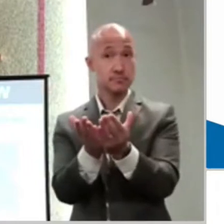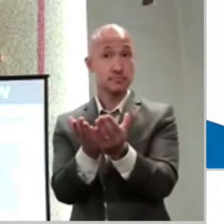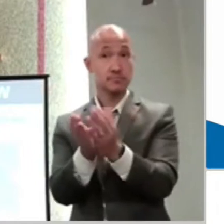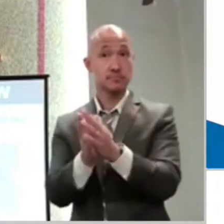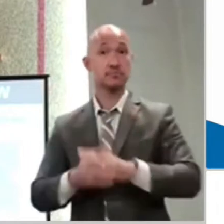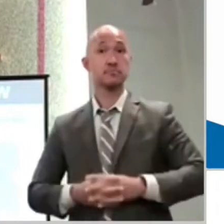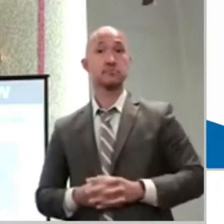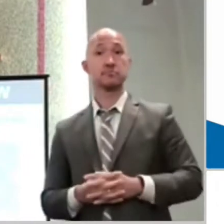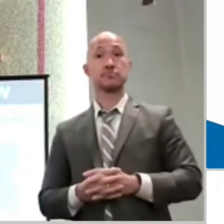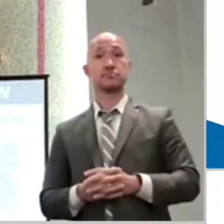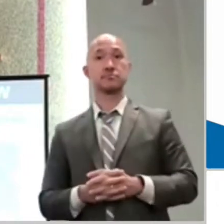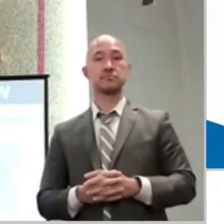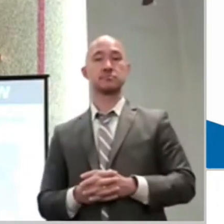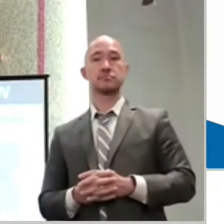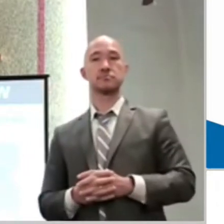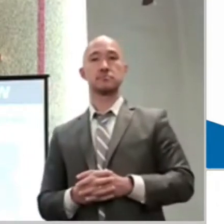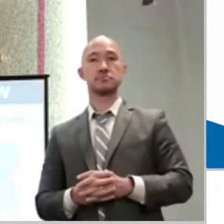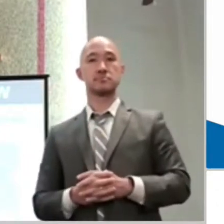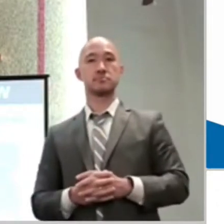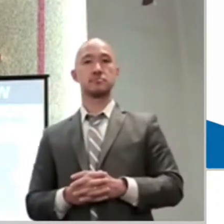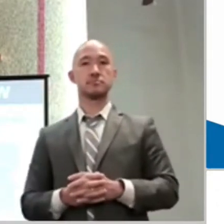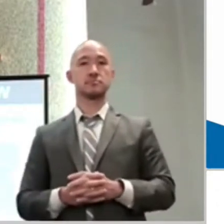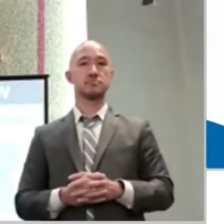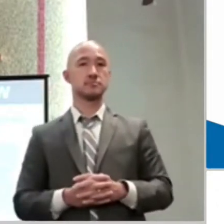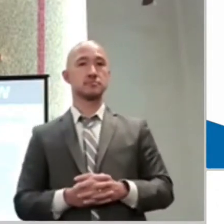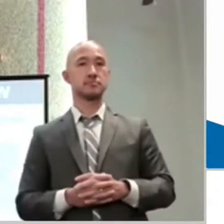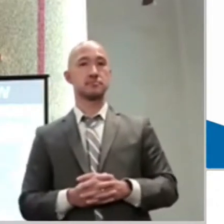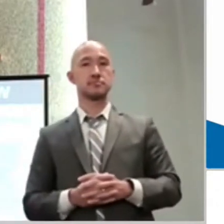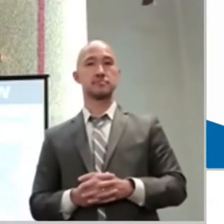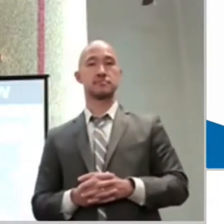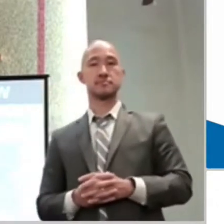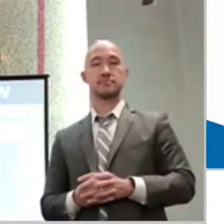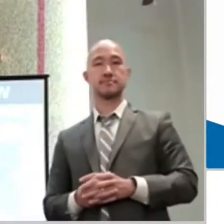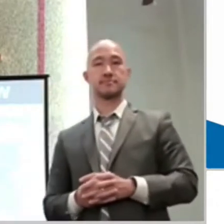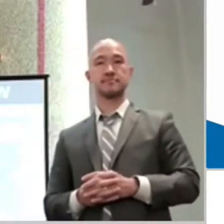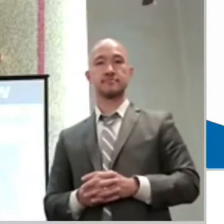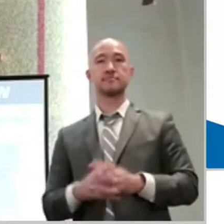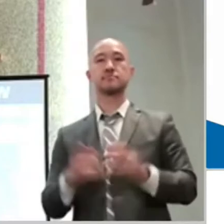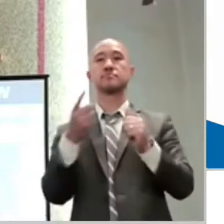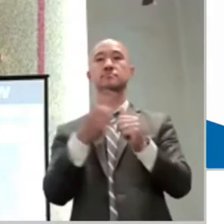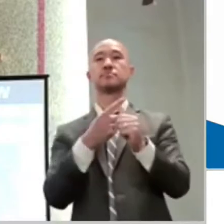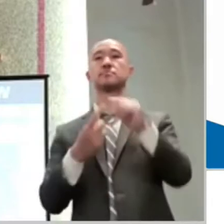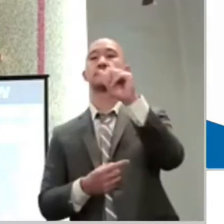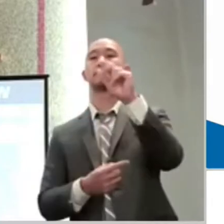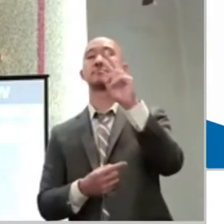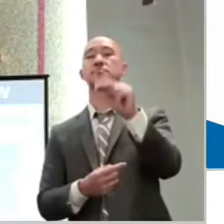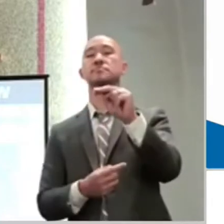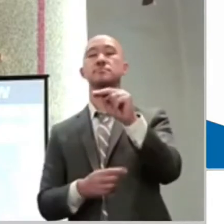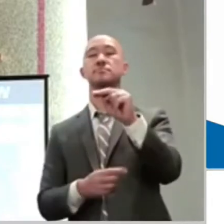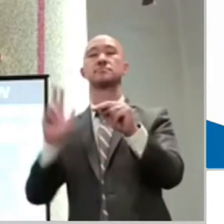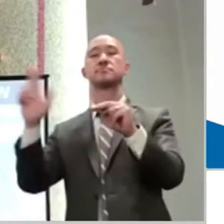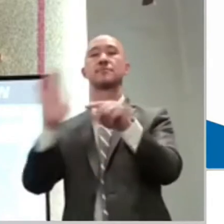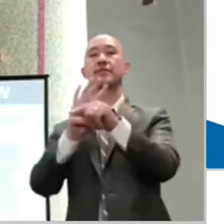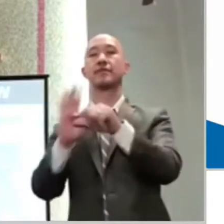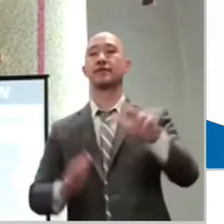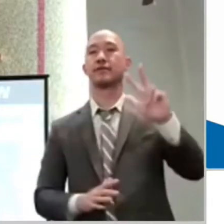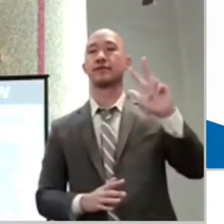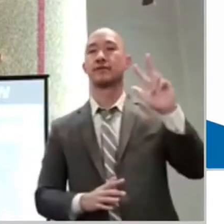focused, that I'm going to see him face to face, as 1 John 3, verse 2 says.